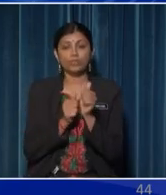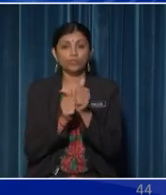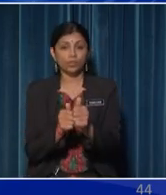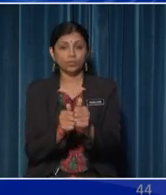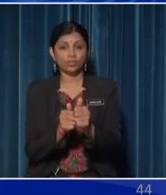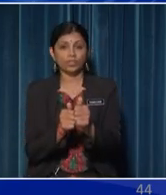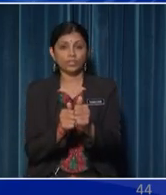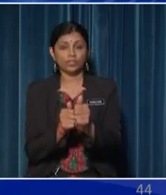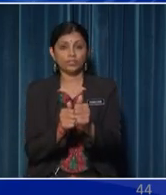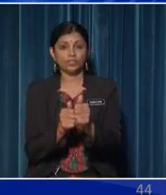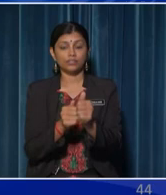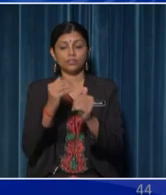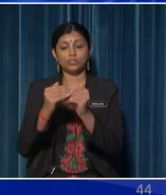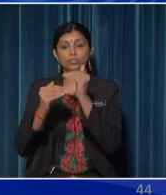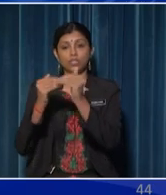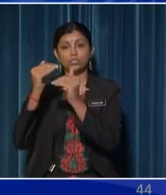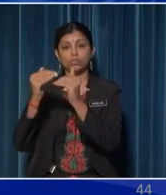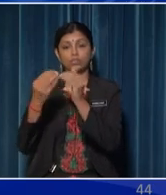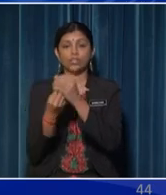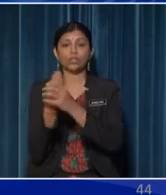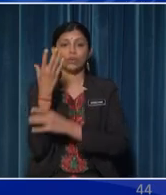to the stage of the plant's growth